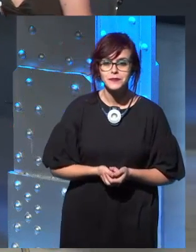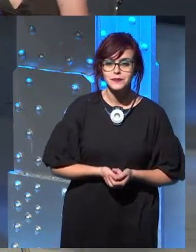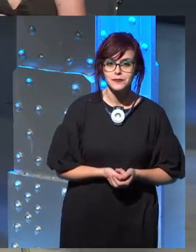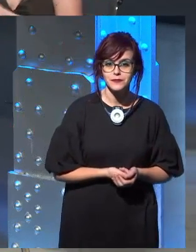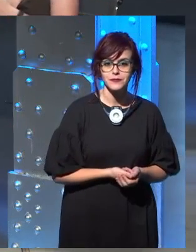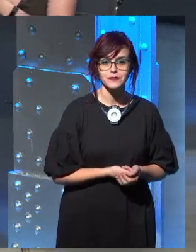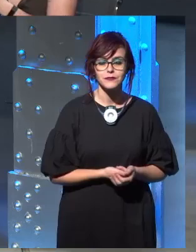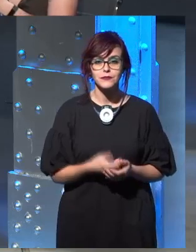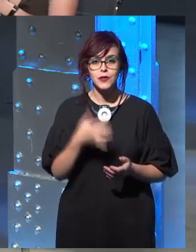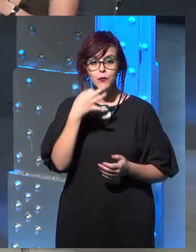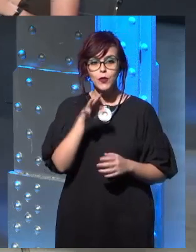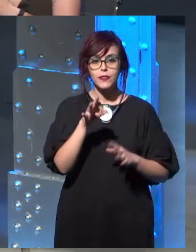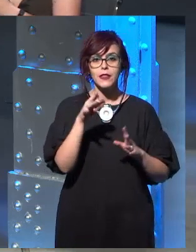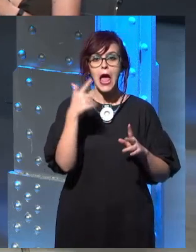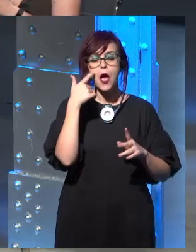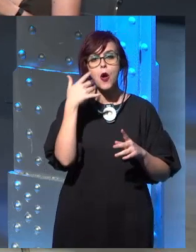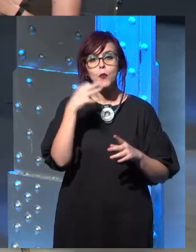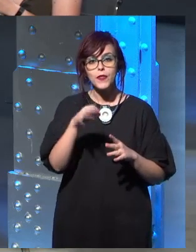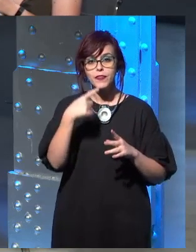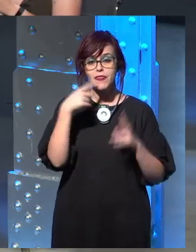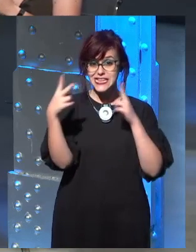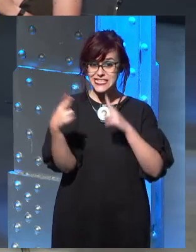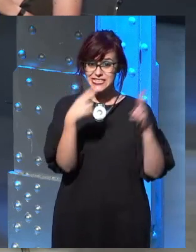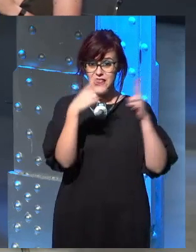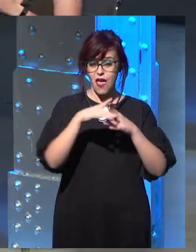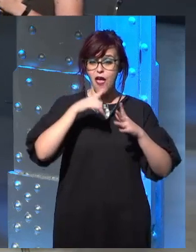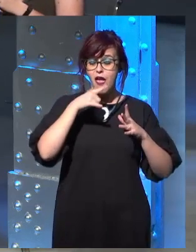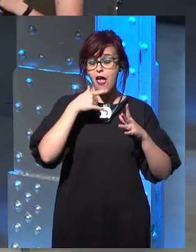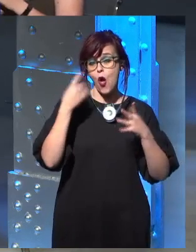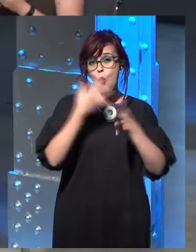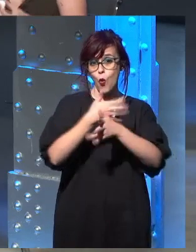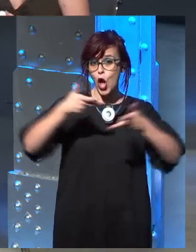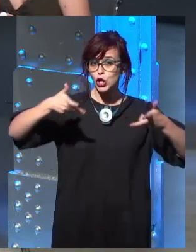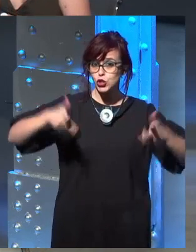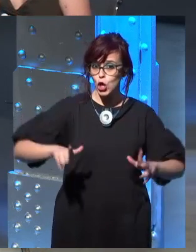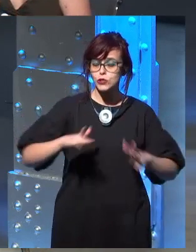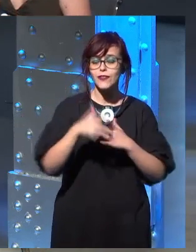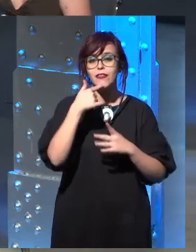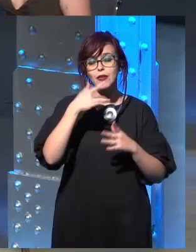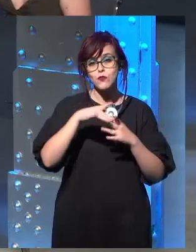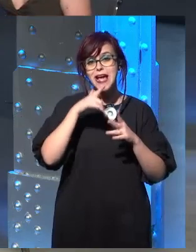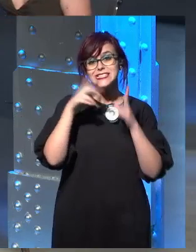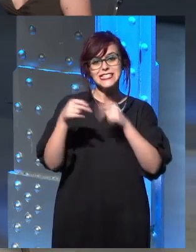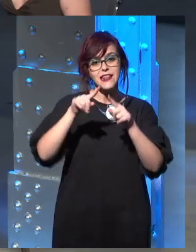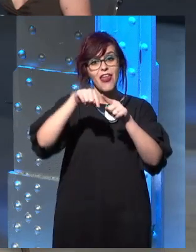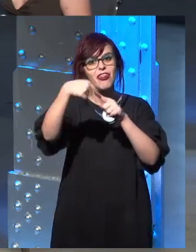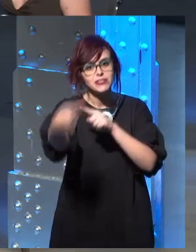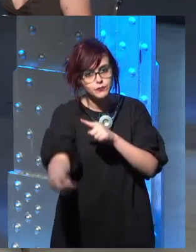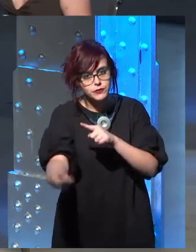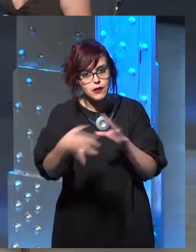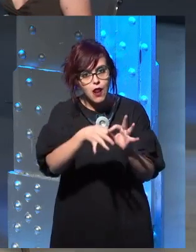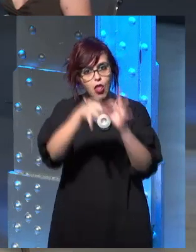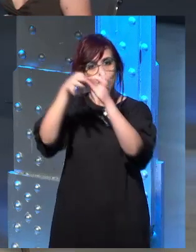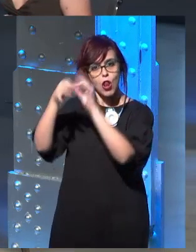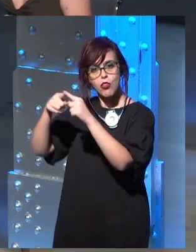There are some rumors regarding possible spin-offs of the series